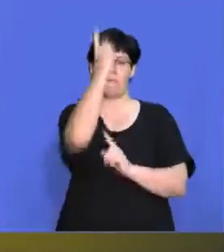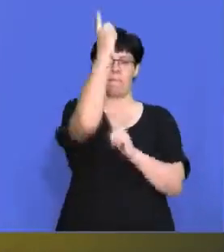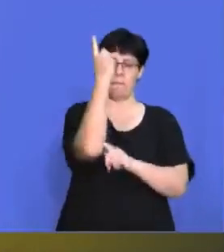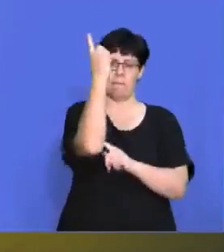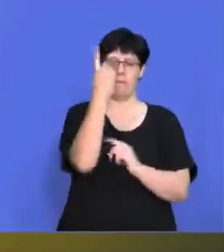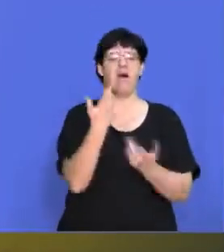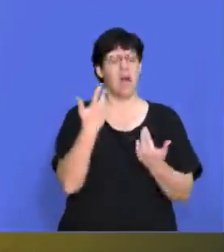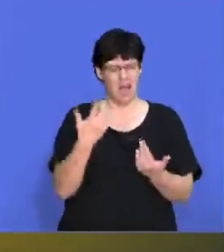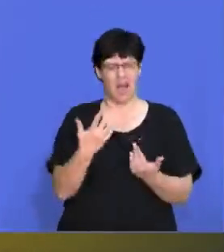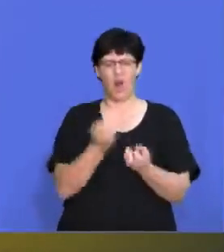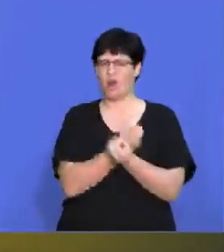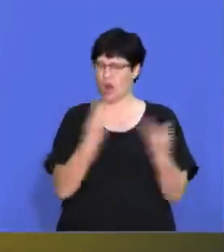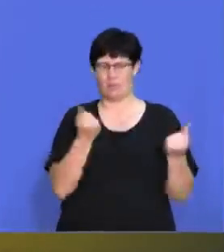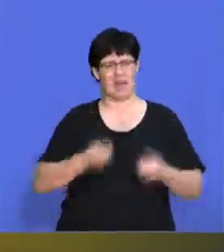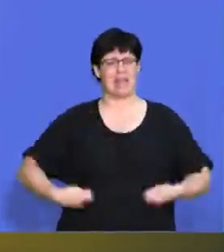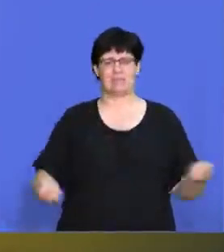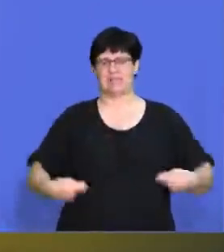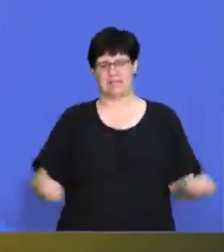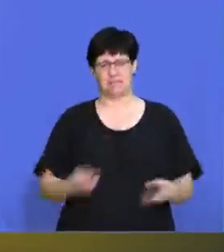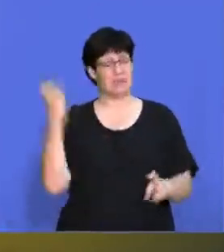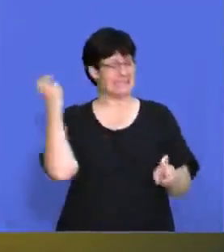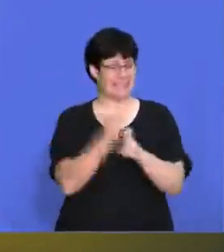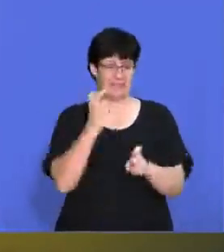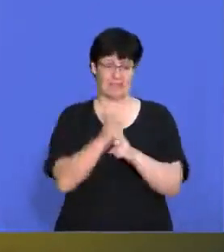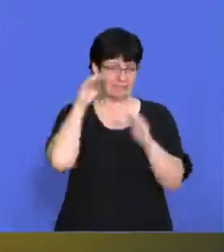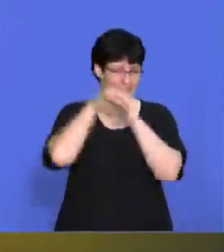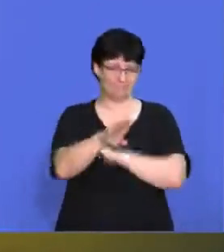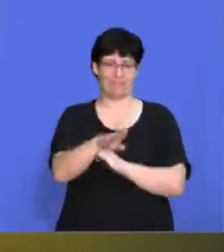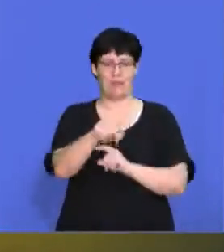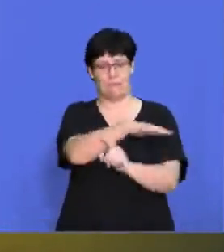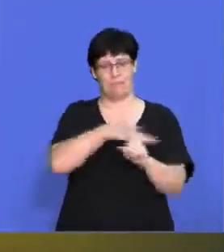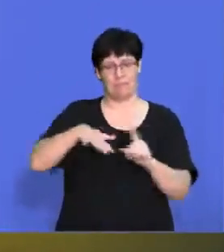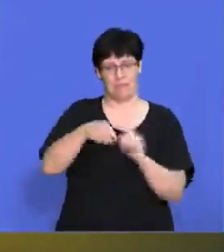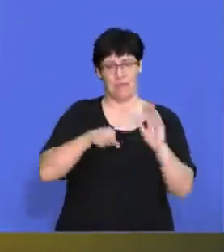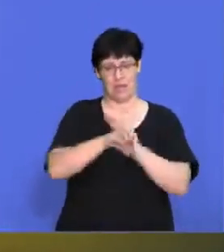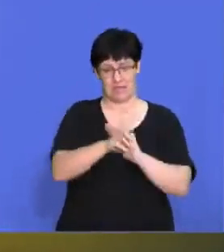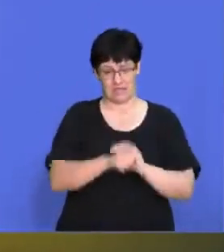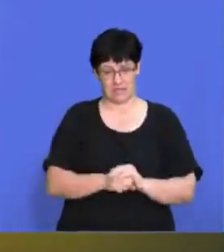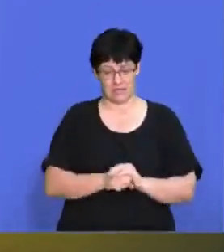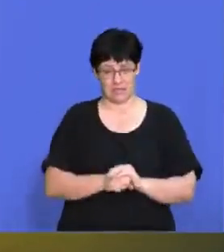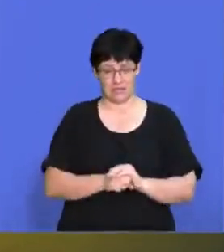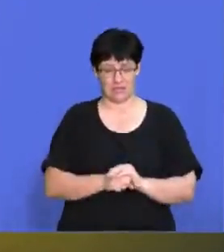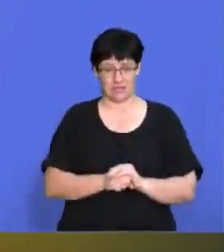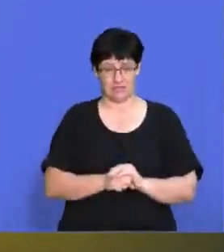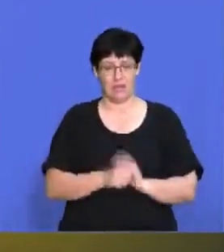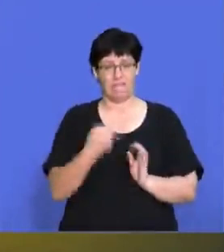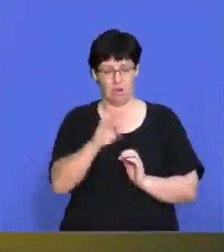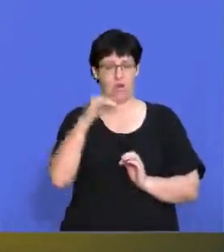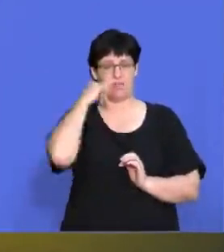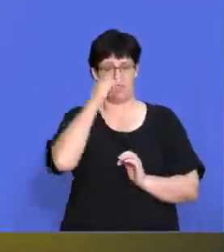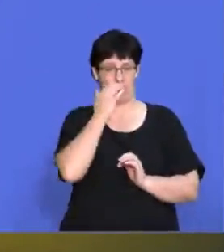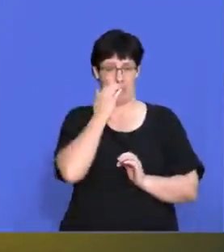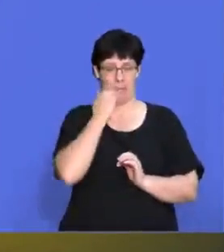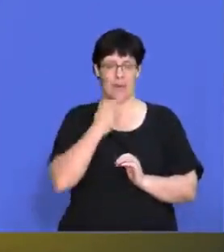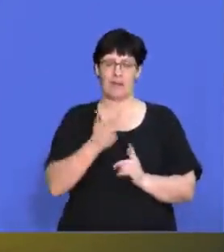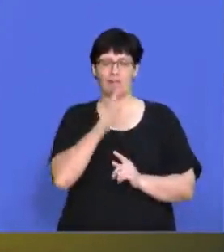a lot of money. So it's very, very difficult to enter the cell phone industry. However,